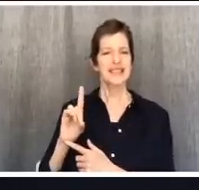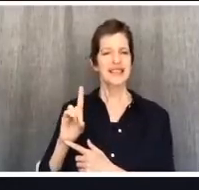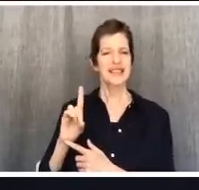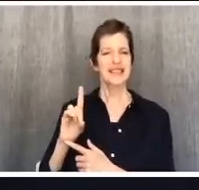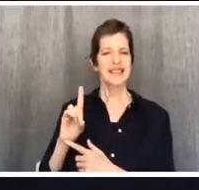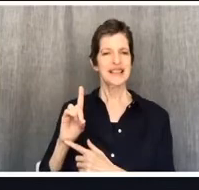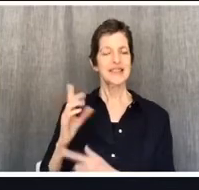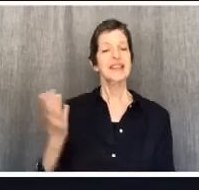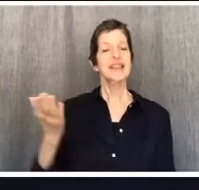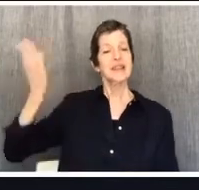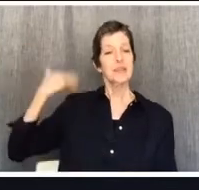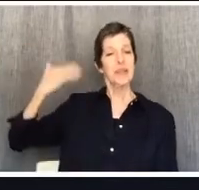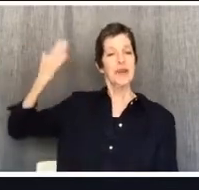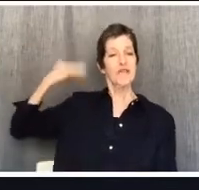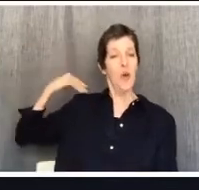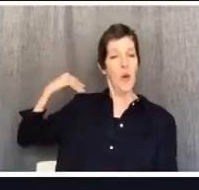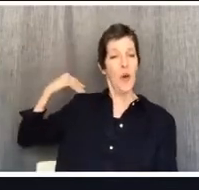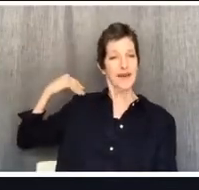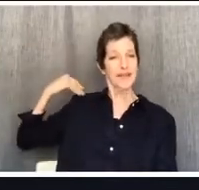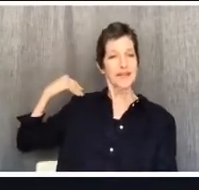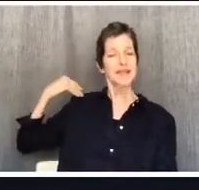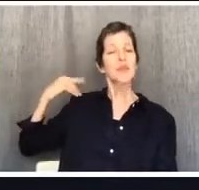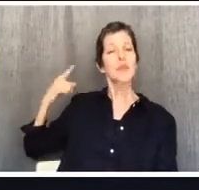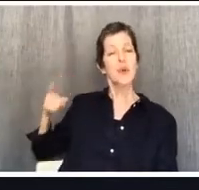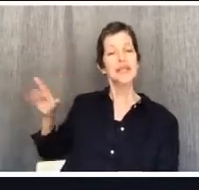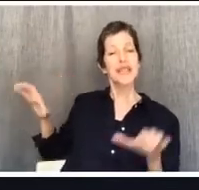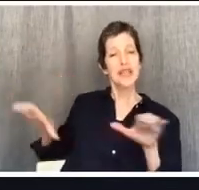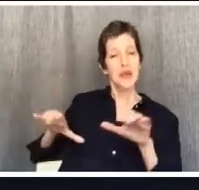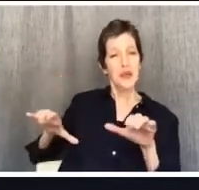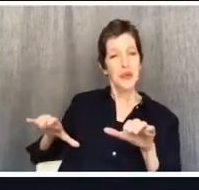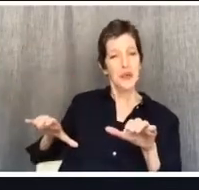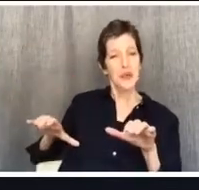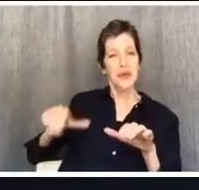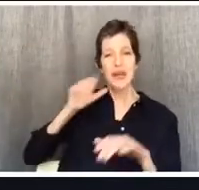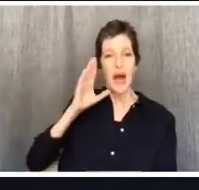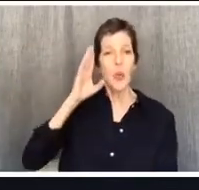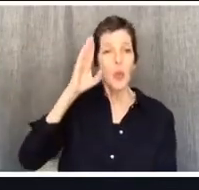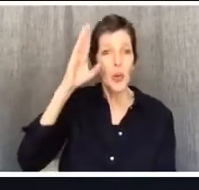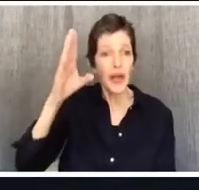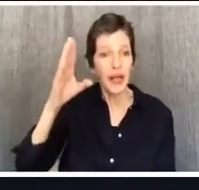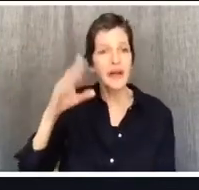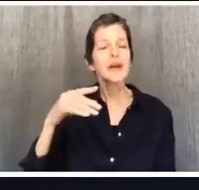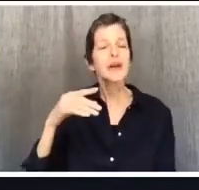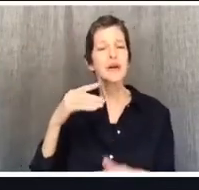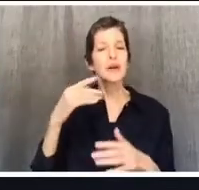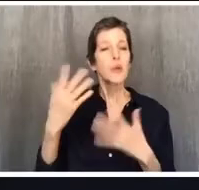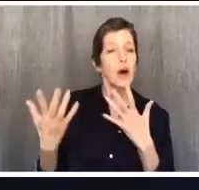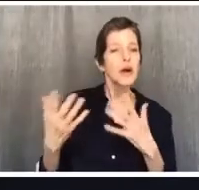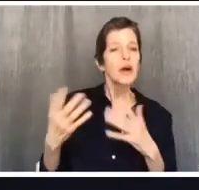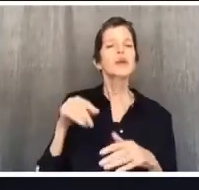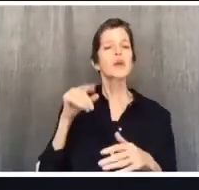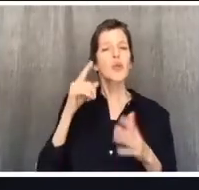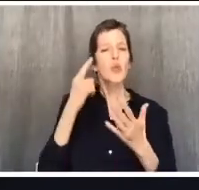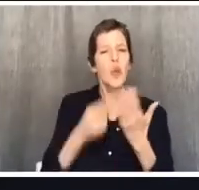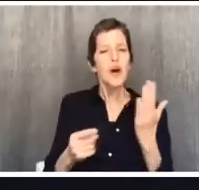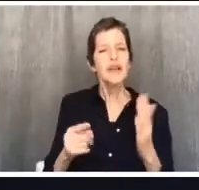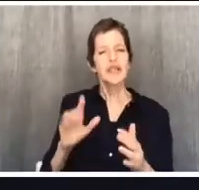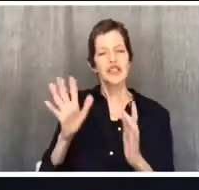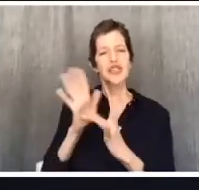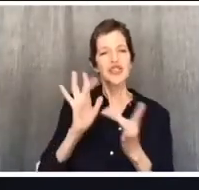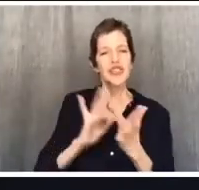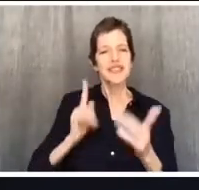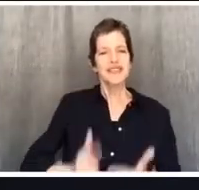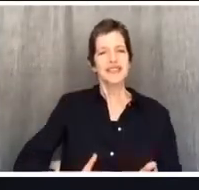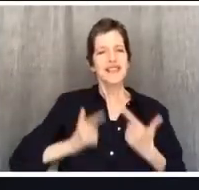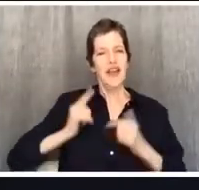Well, he was in the very form of God, but did not consider equality with God a thing to be presumed upon. So he emptied himself, taking on the form